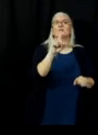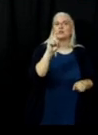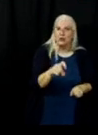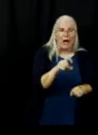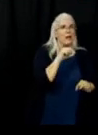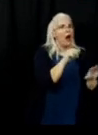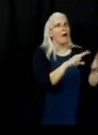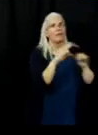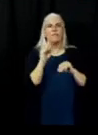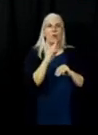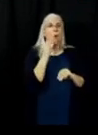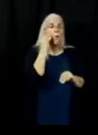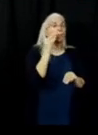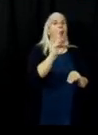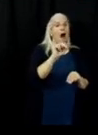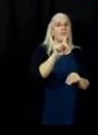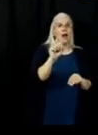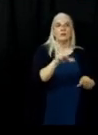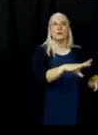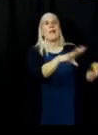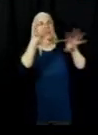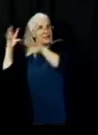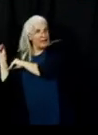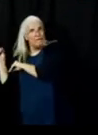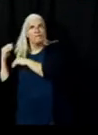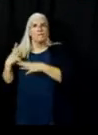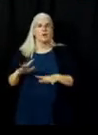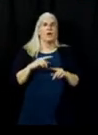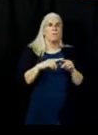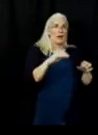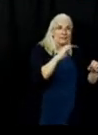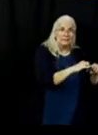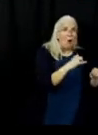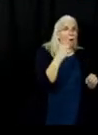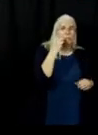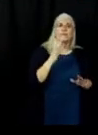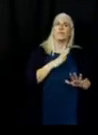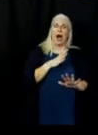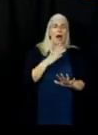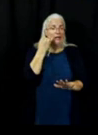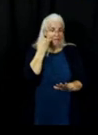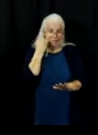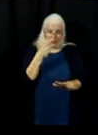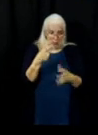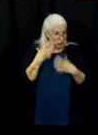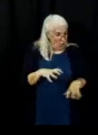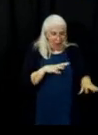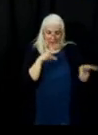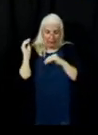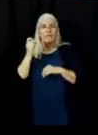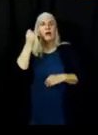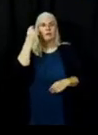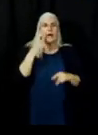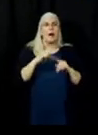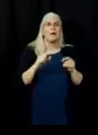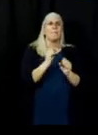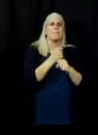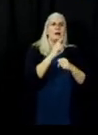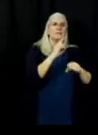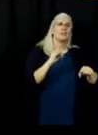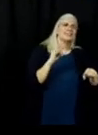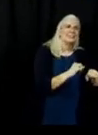the community. So if you are doing that, just understand that you will see and probably be contacted